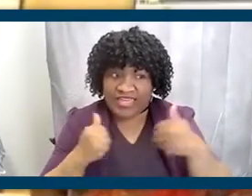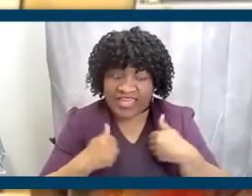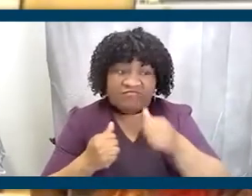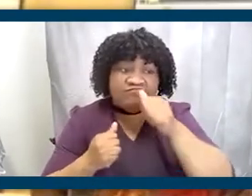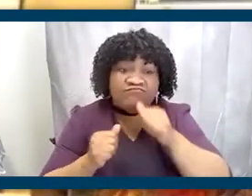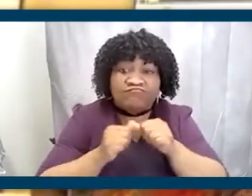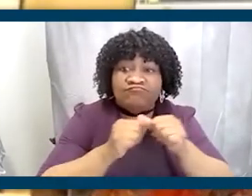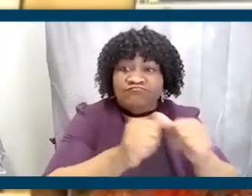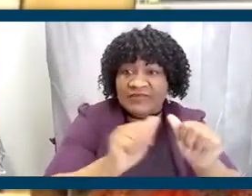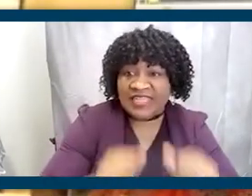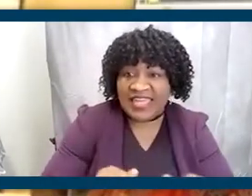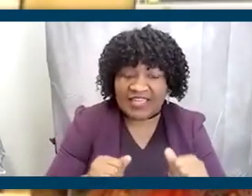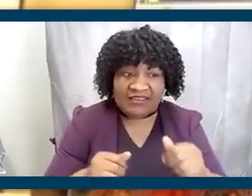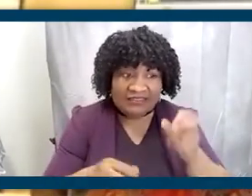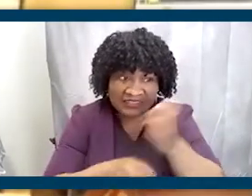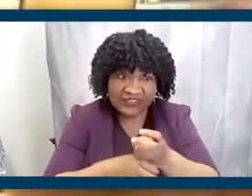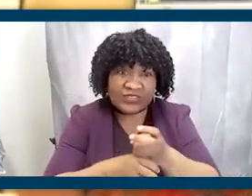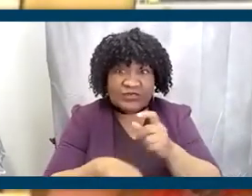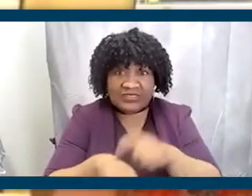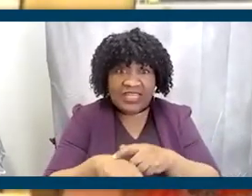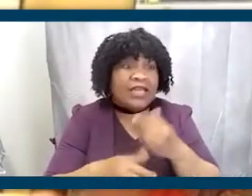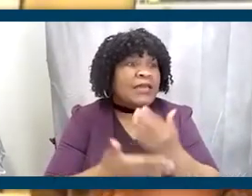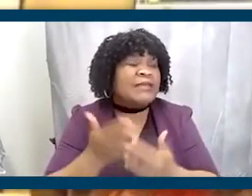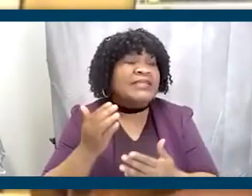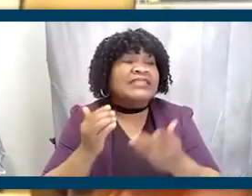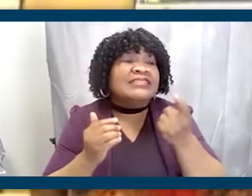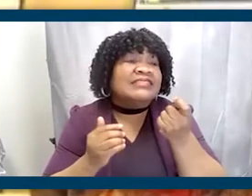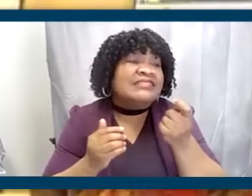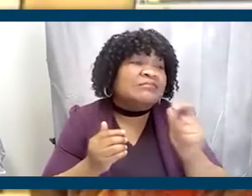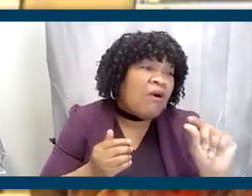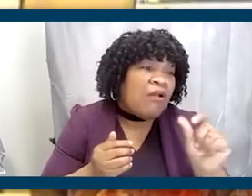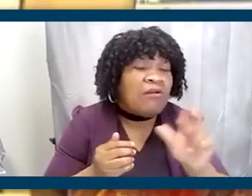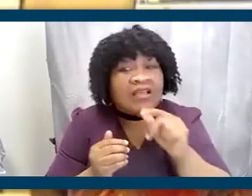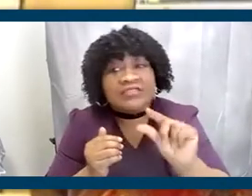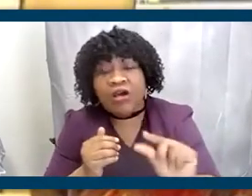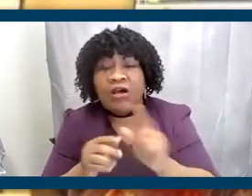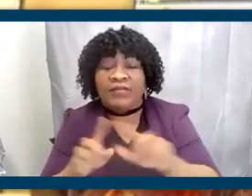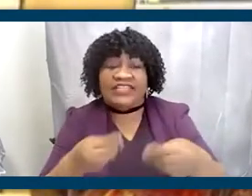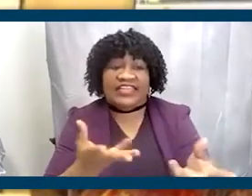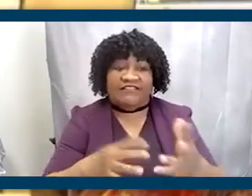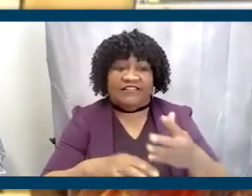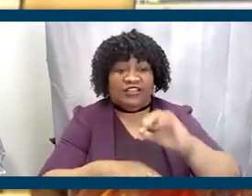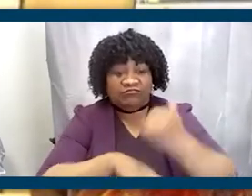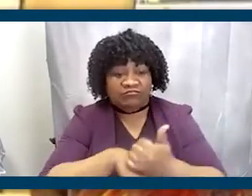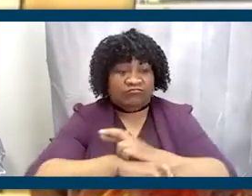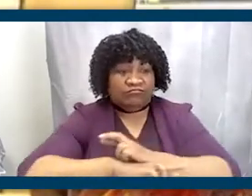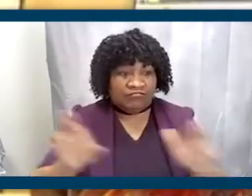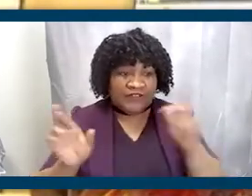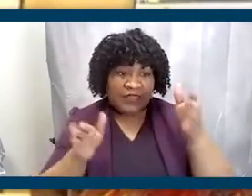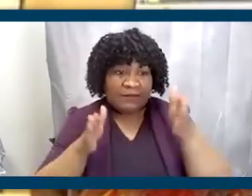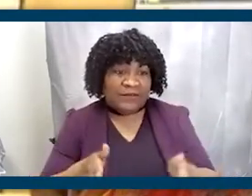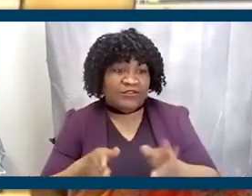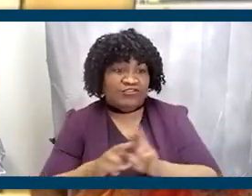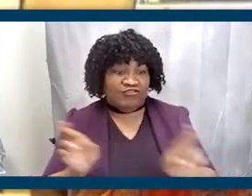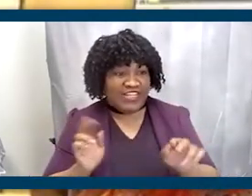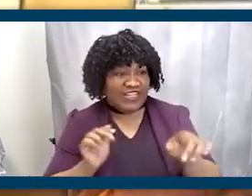under difficult times? And it may be something small, but nonetheless, it says it lays the groundwork for them being the kind of person